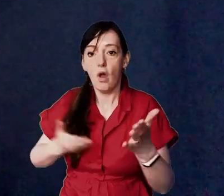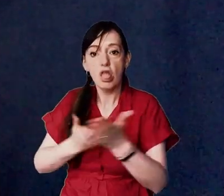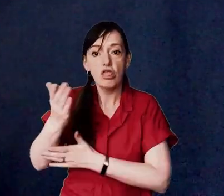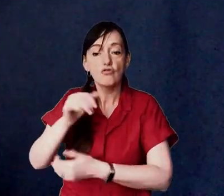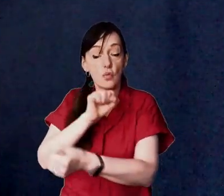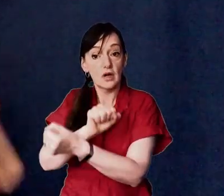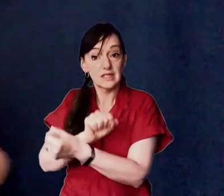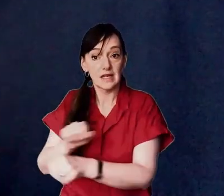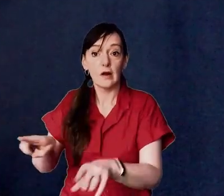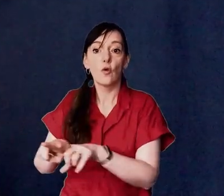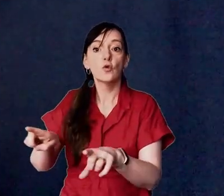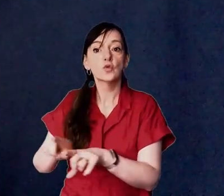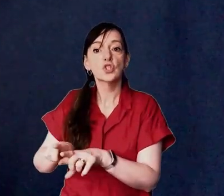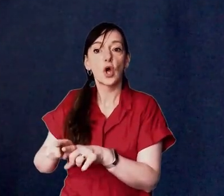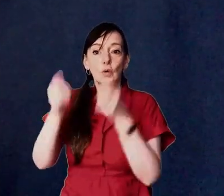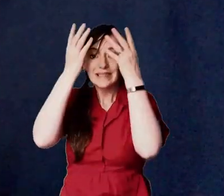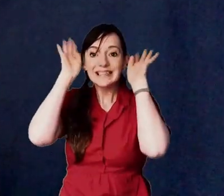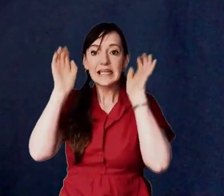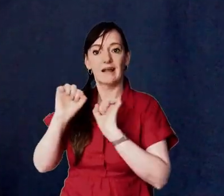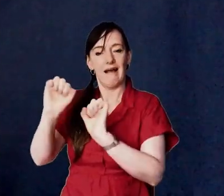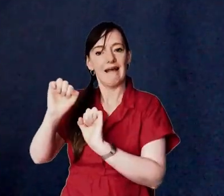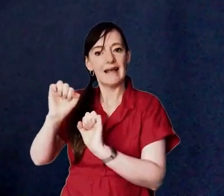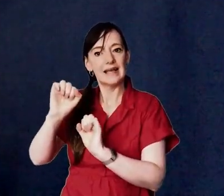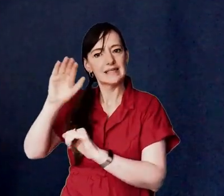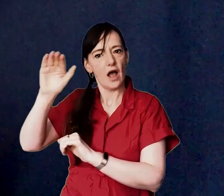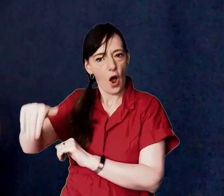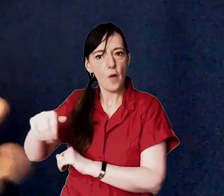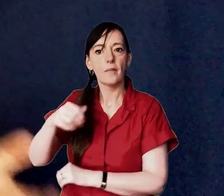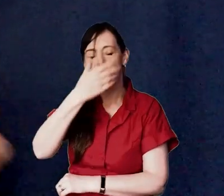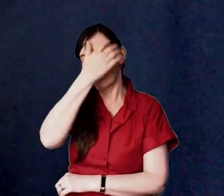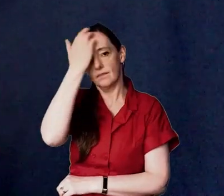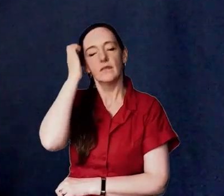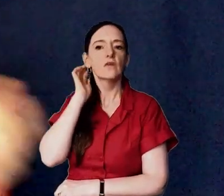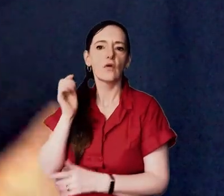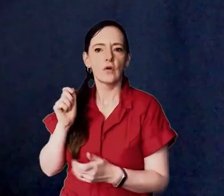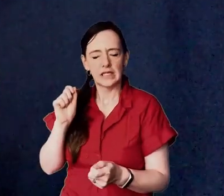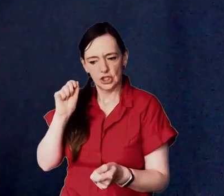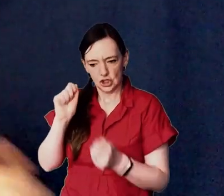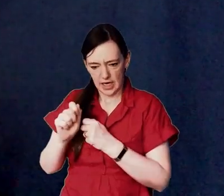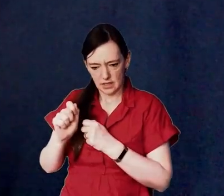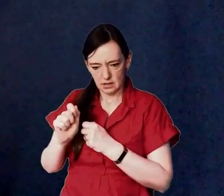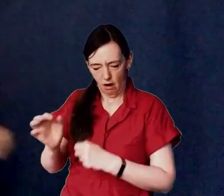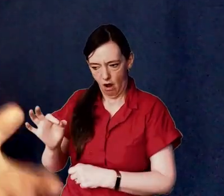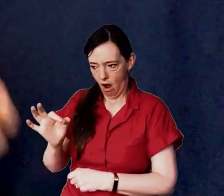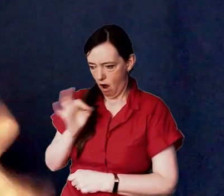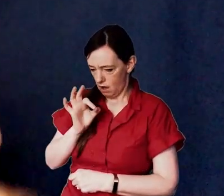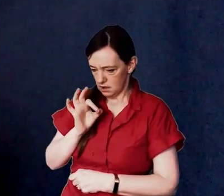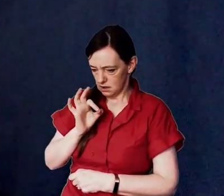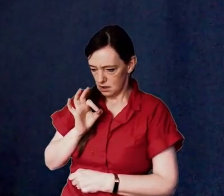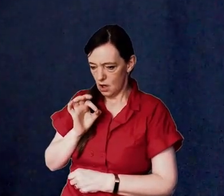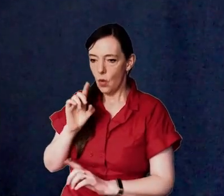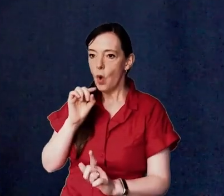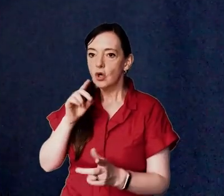household so for us in these uh pandemic days let's ask ourselves the question rather not what we can't do but are there opportunities